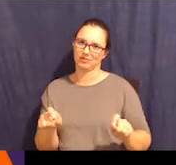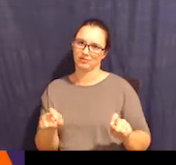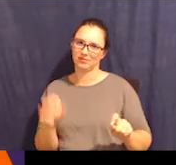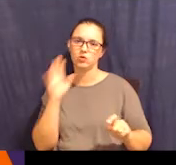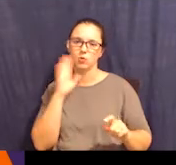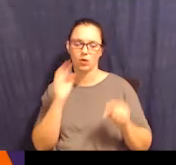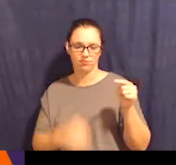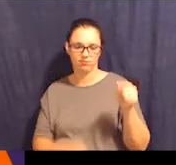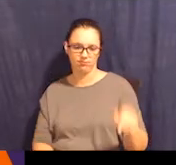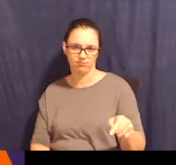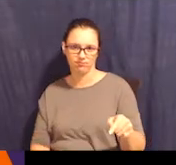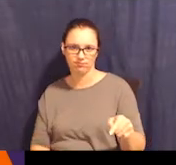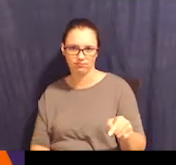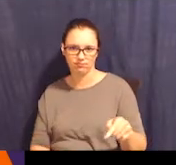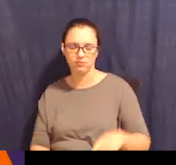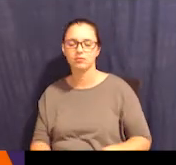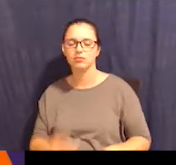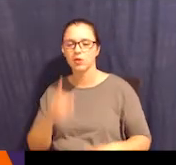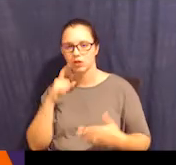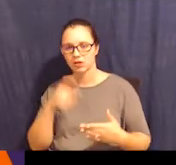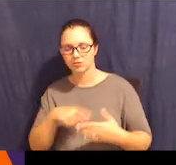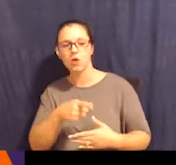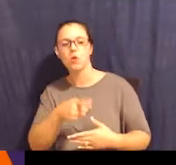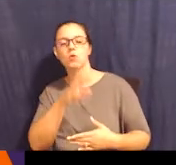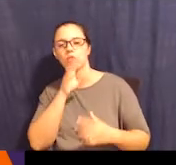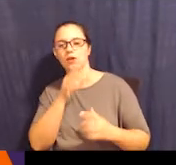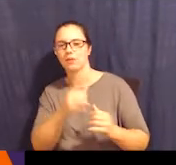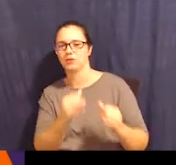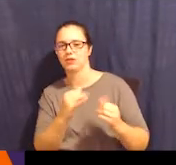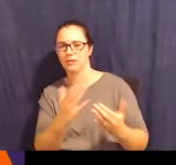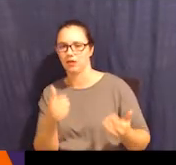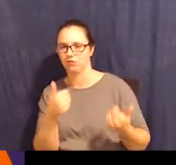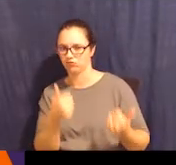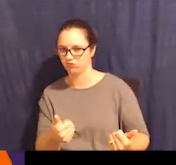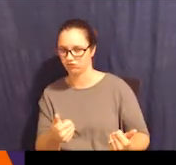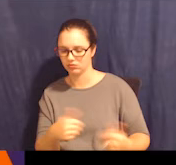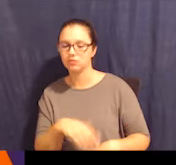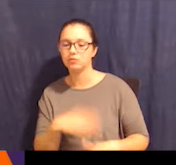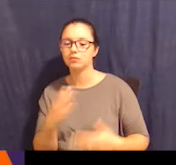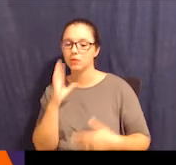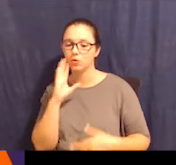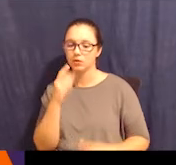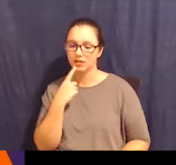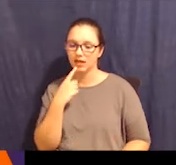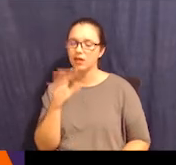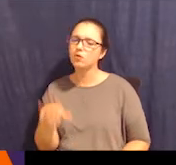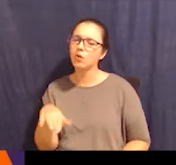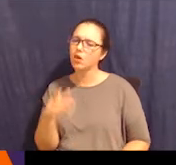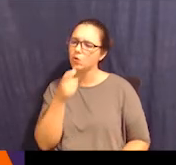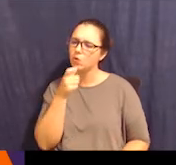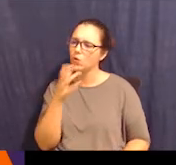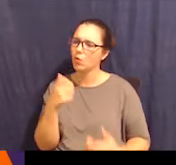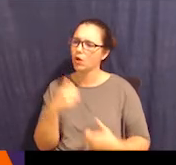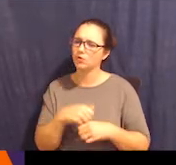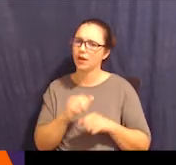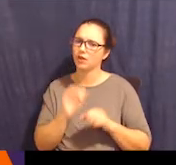thing. And then, you know, I might say, well, who, who do you want to make your education decisions? And maybe they'll, they'll click mom, mom decides. And I'll say,